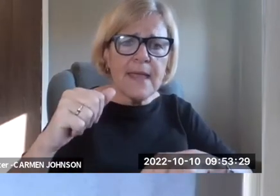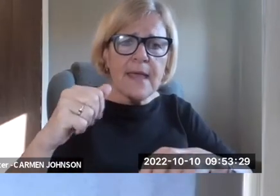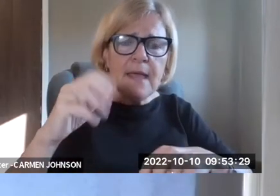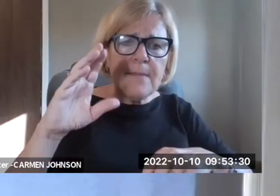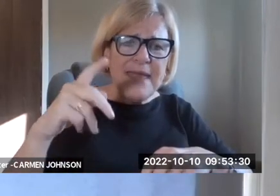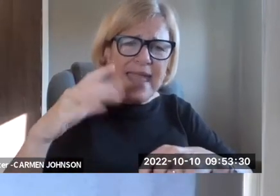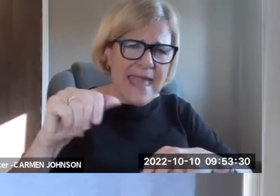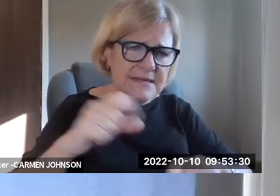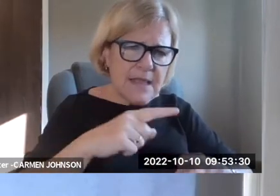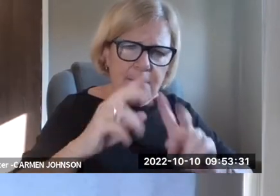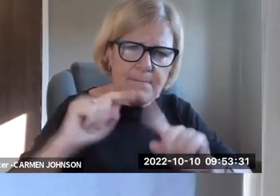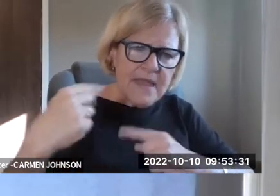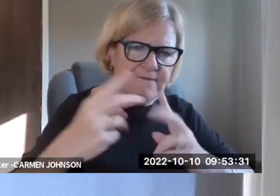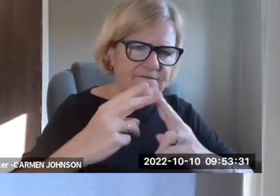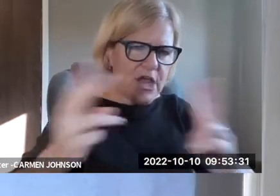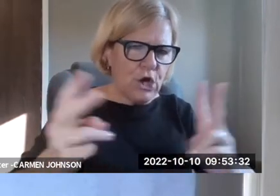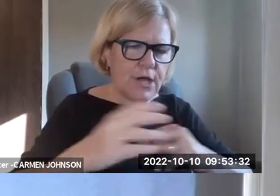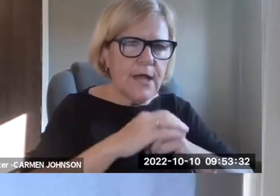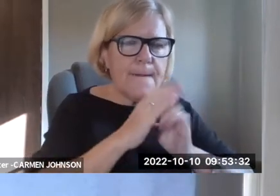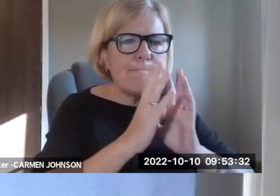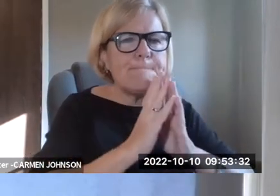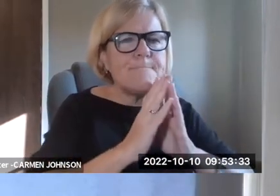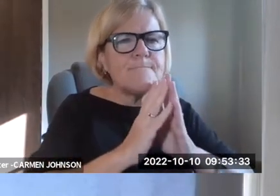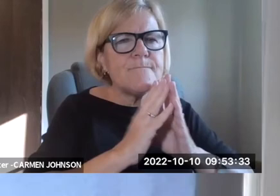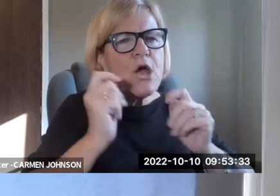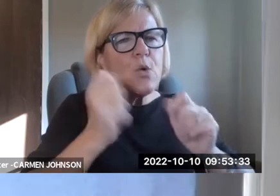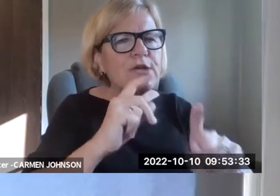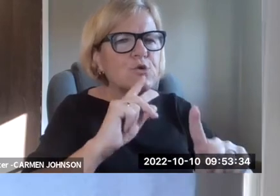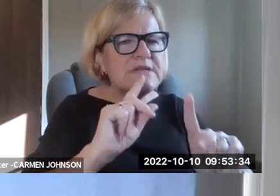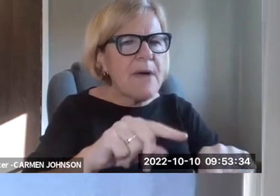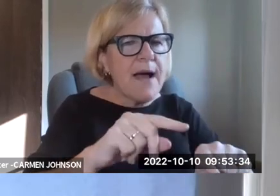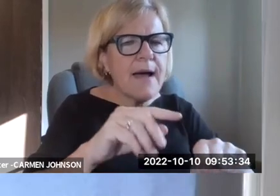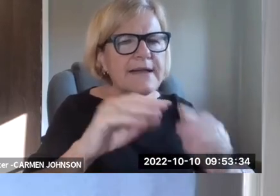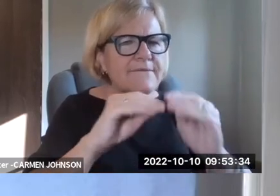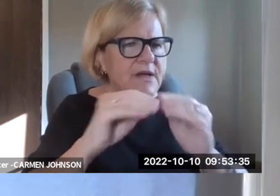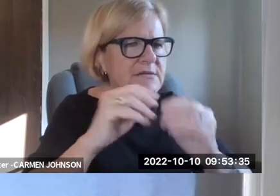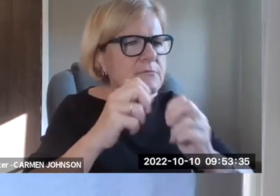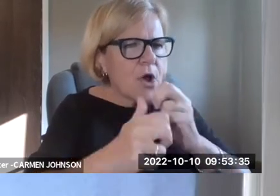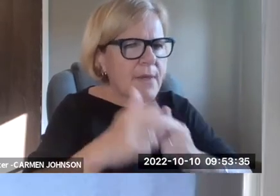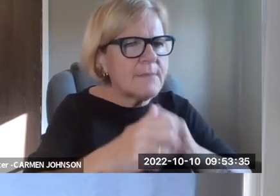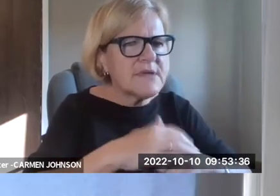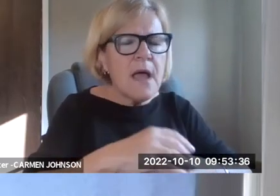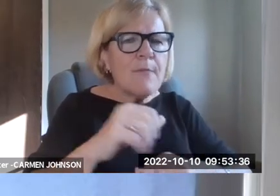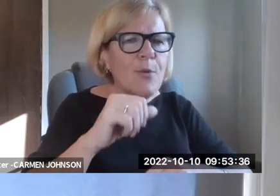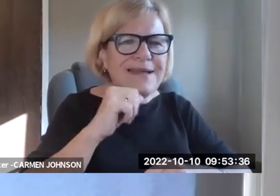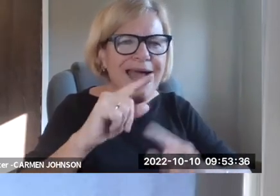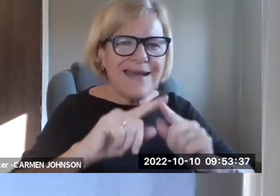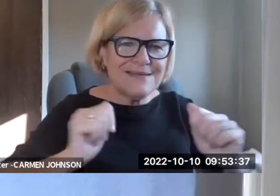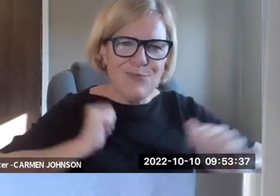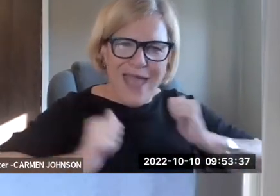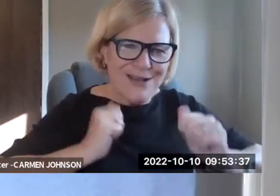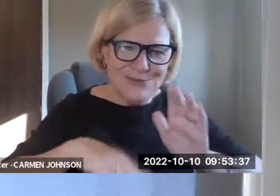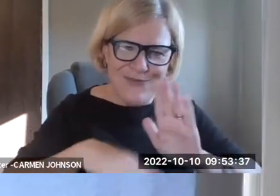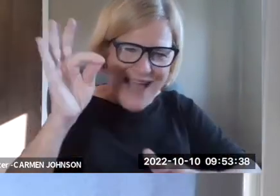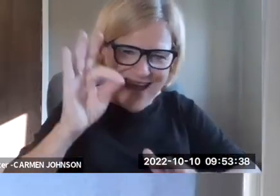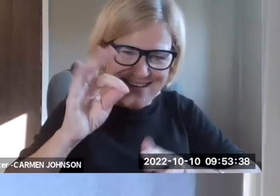things that we asked her to do. So in implementing the VP case, it's, they've been very, um,